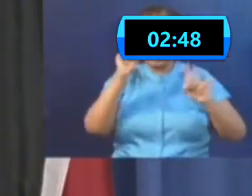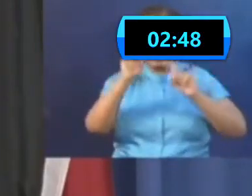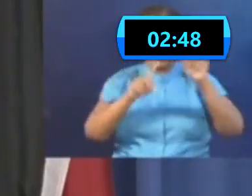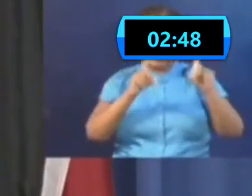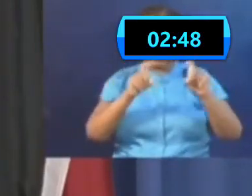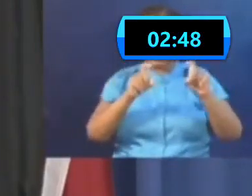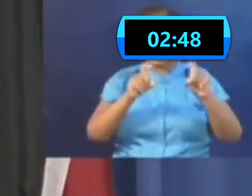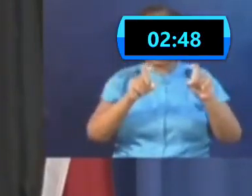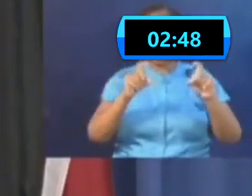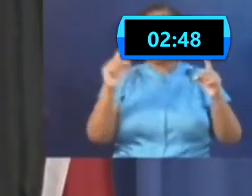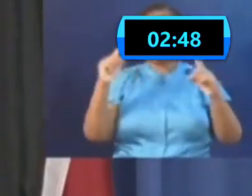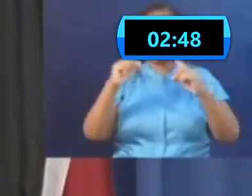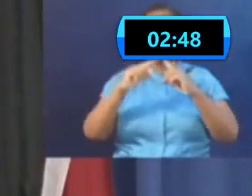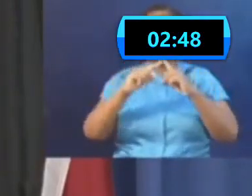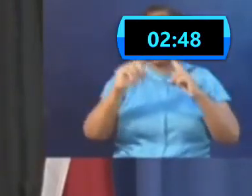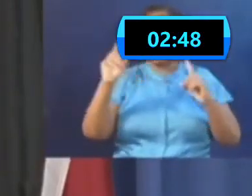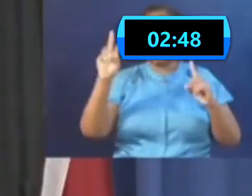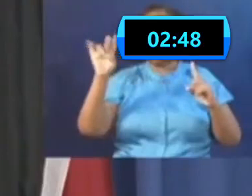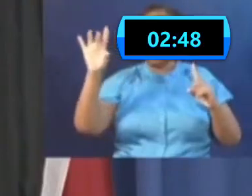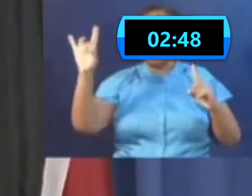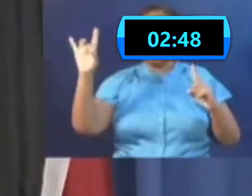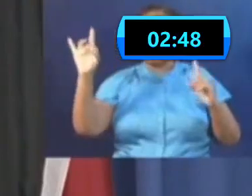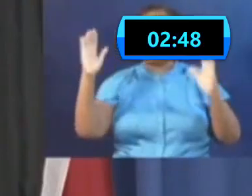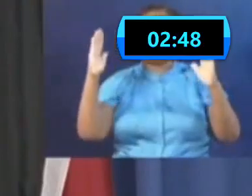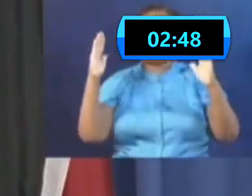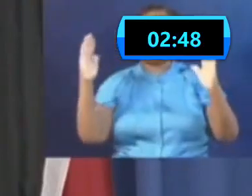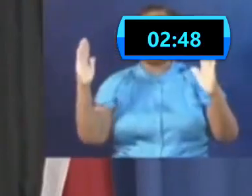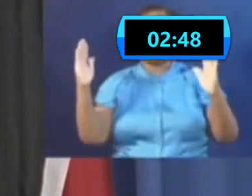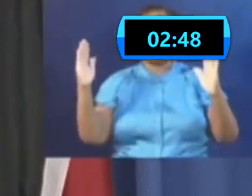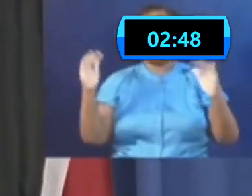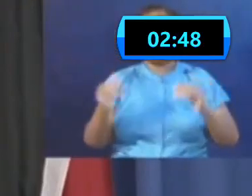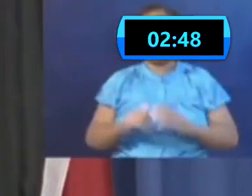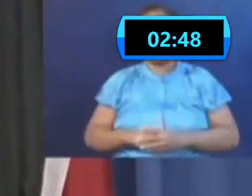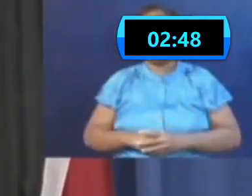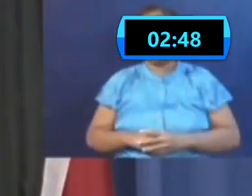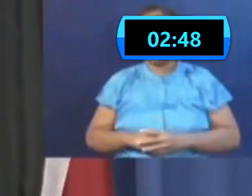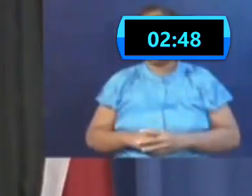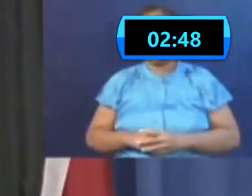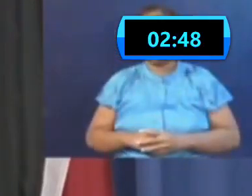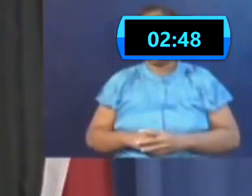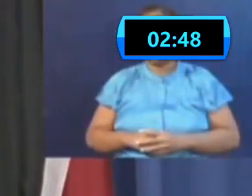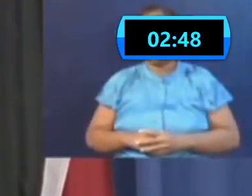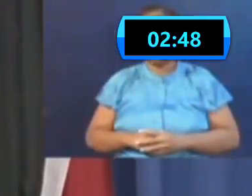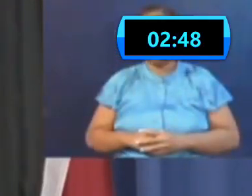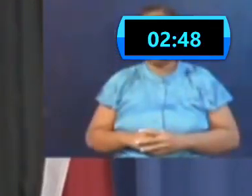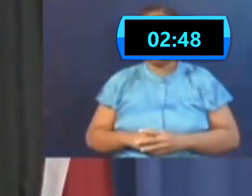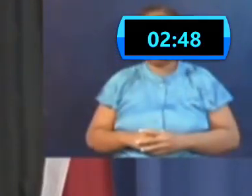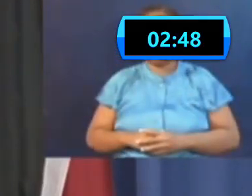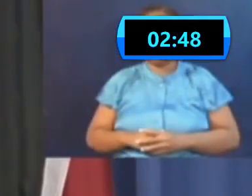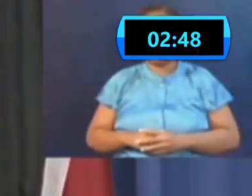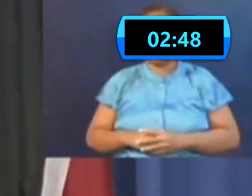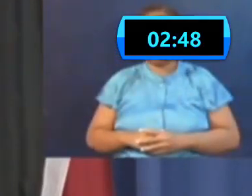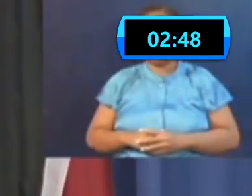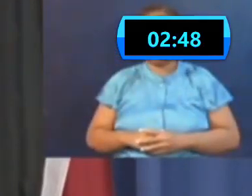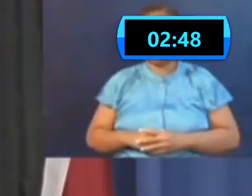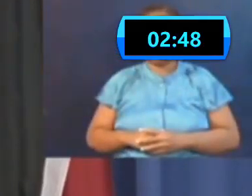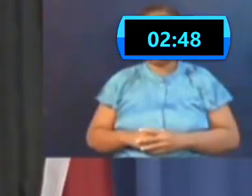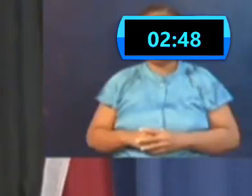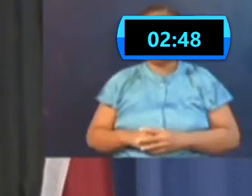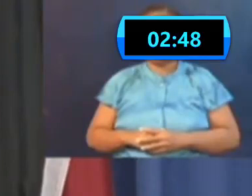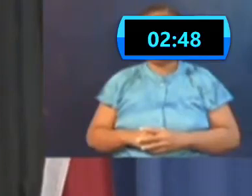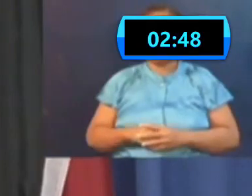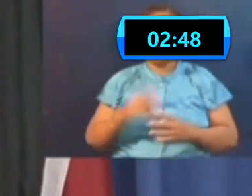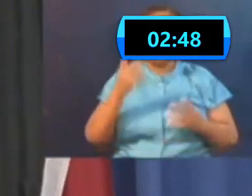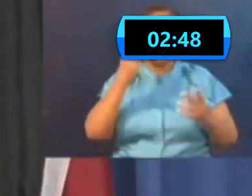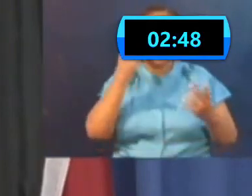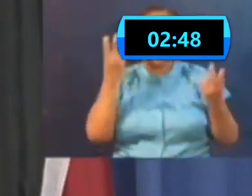week's time, we will see what happens over those days. So basically, we are weak lag in terms of the way we can see what is happening to the